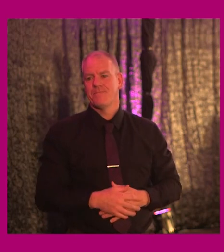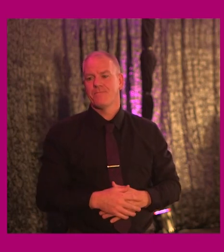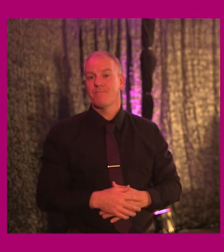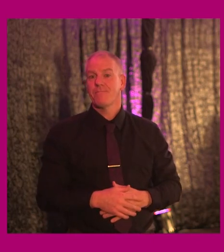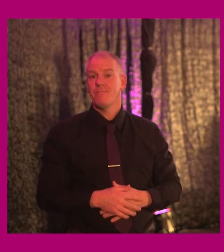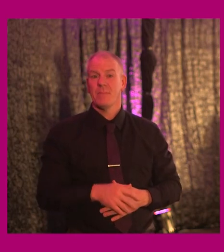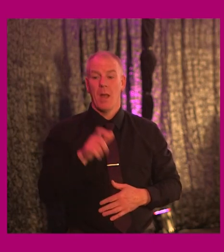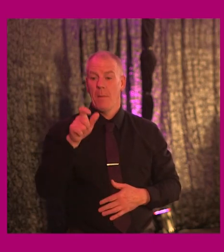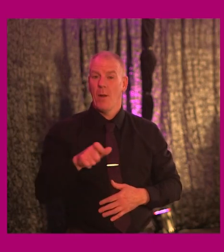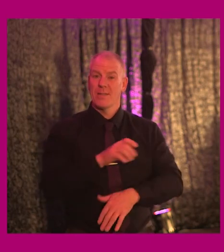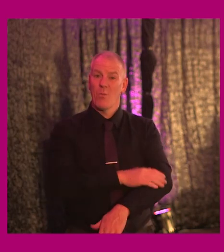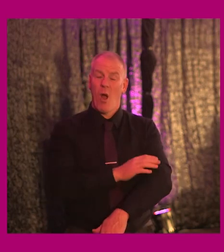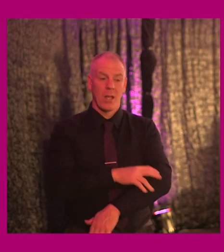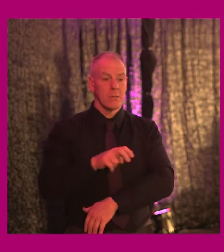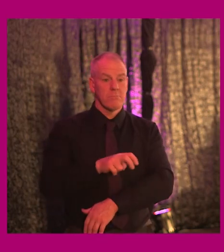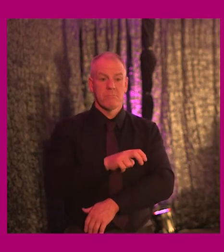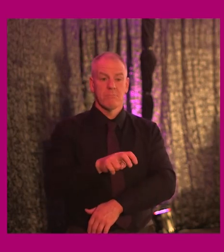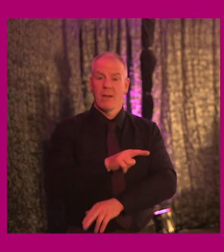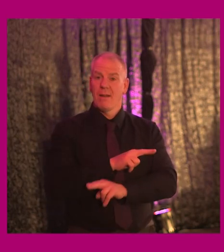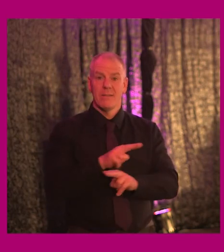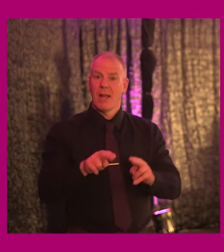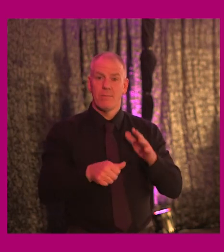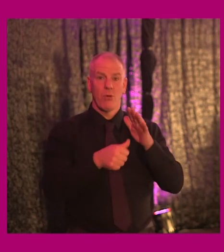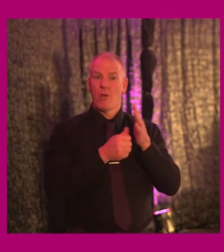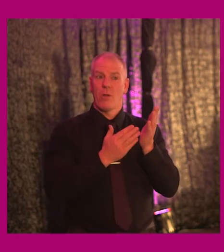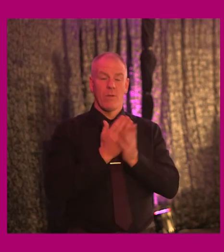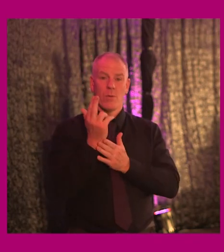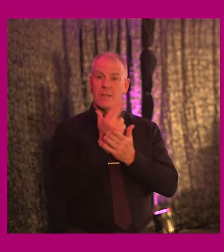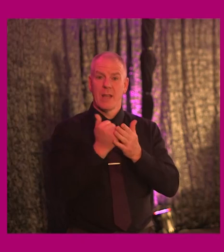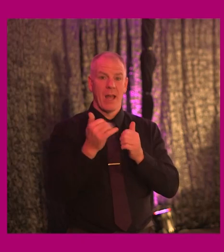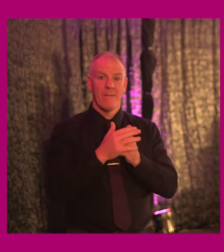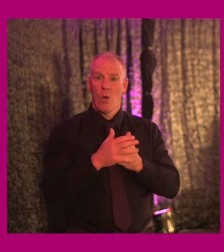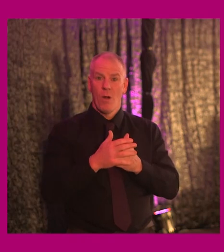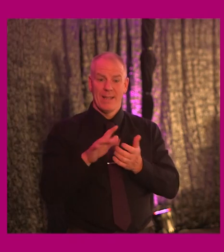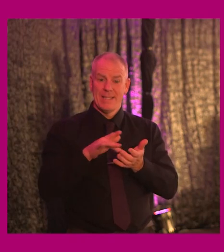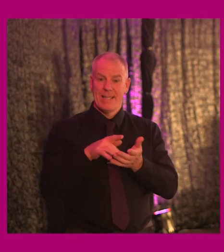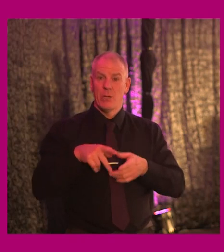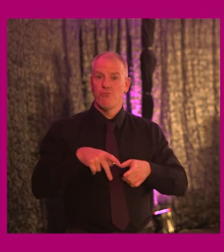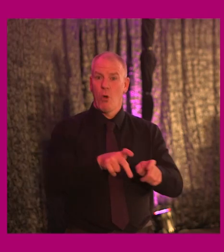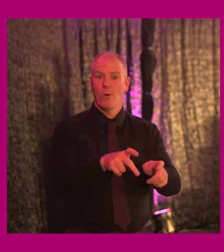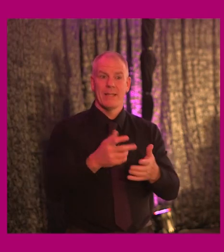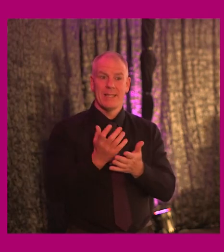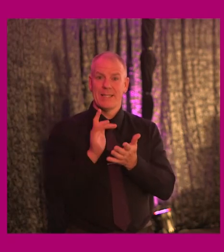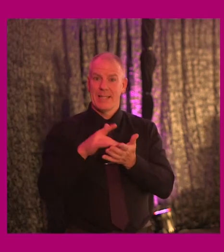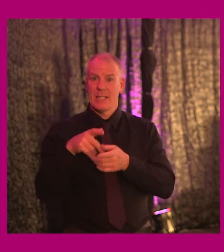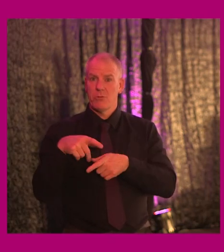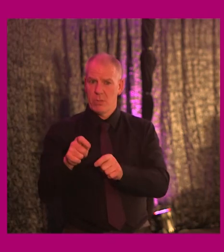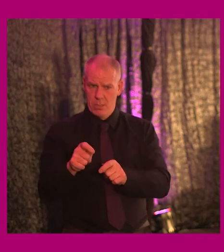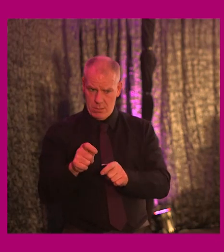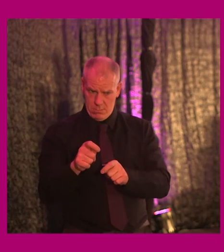pedestrian no longer the priority in the design manual for urban roads and streets? Surely this has not changed.